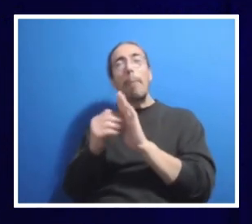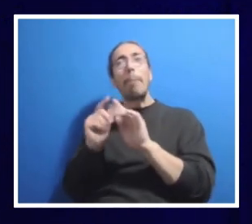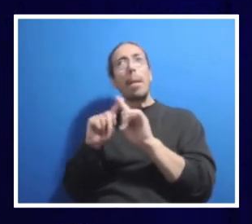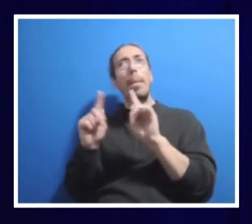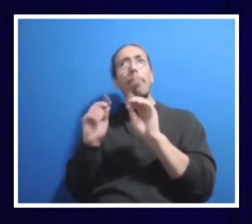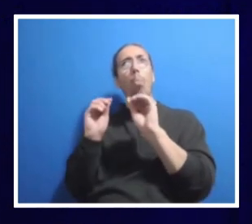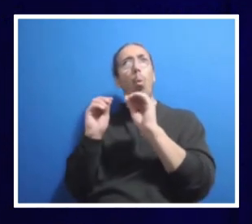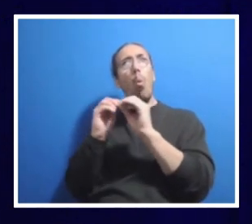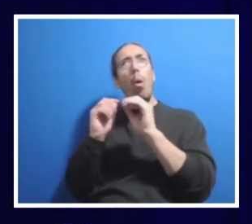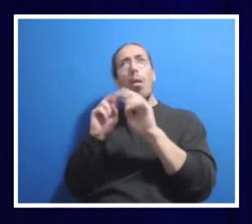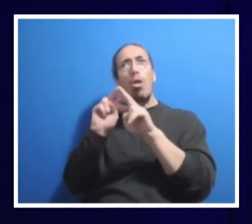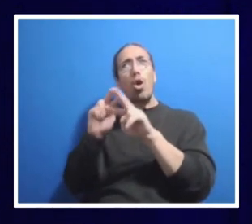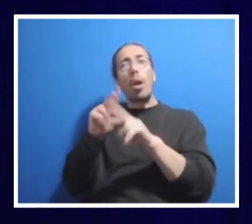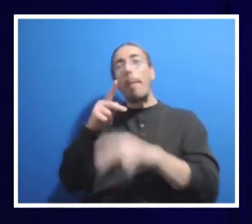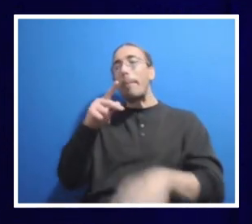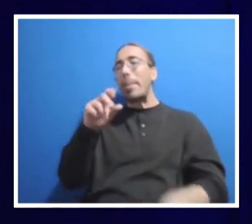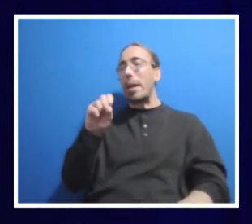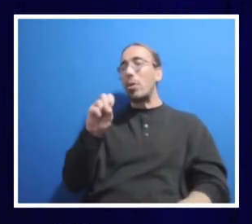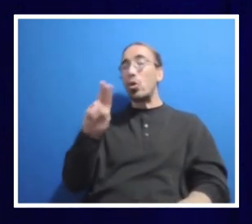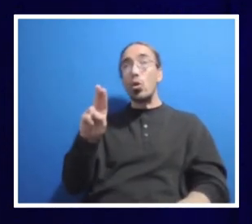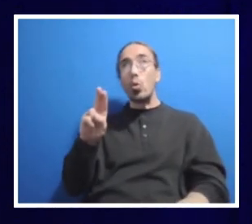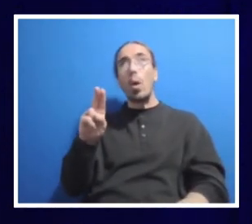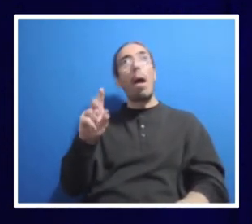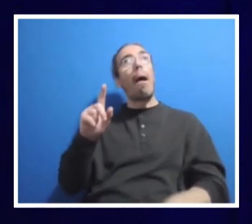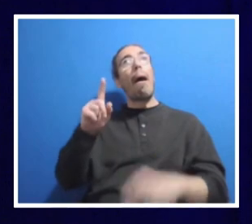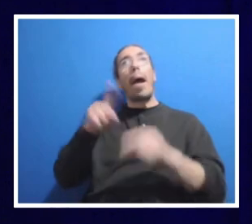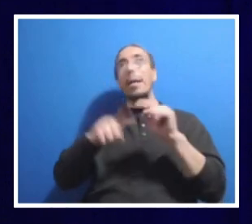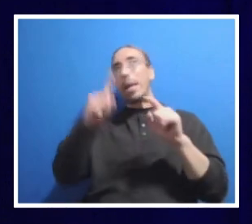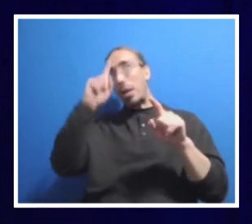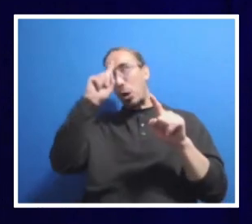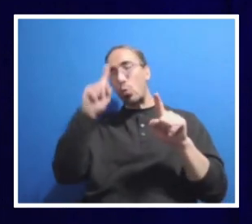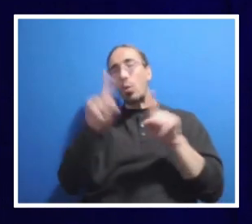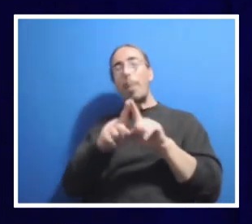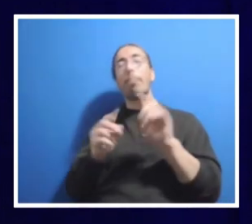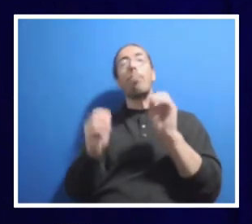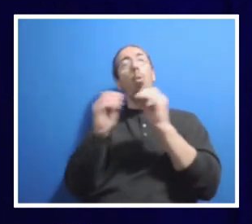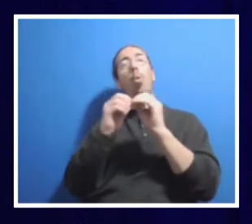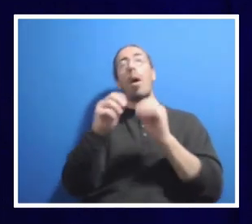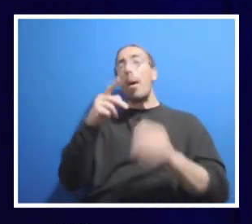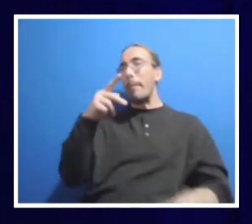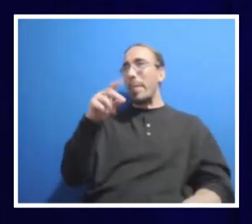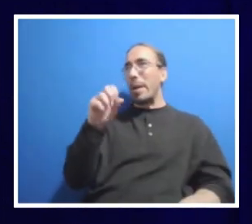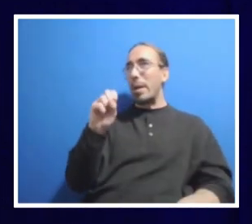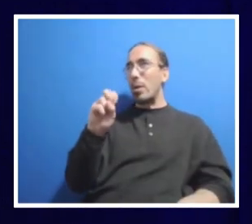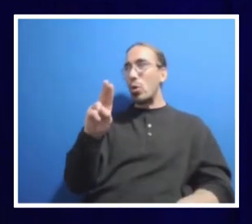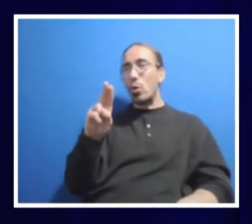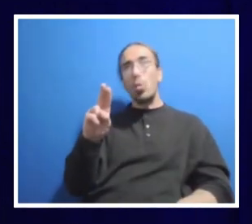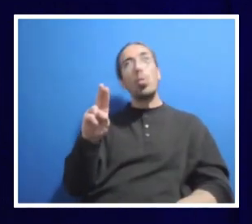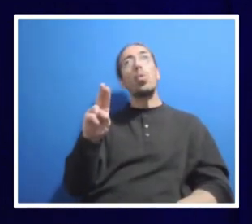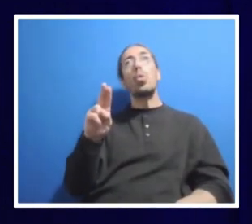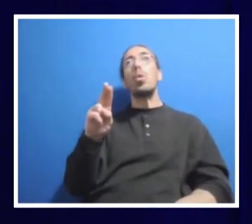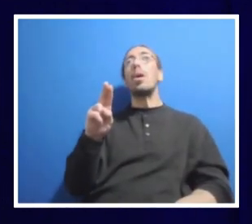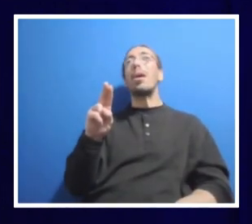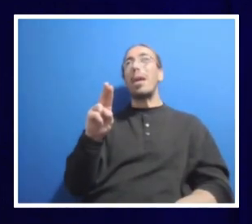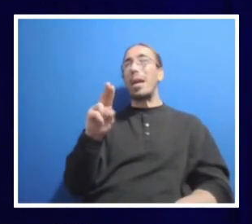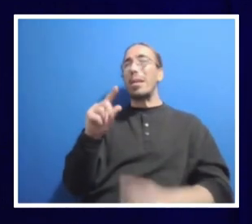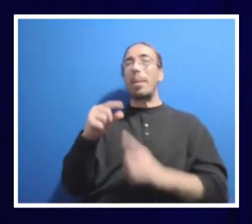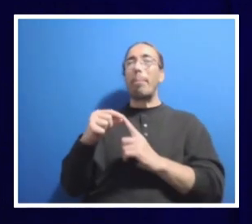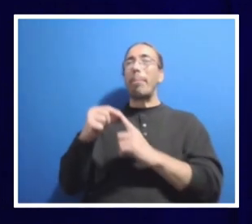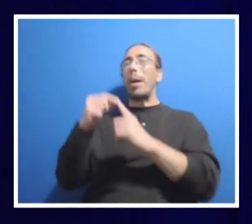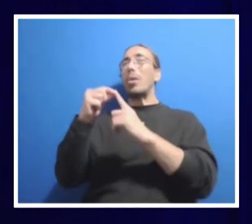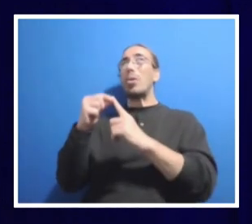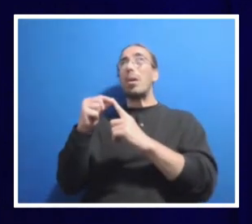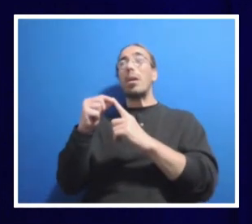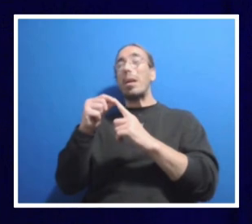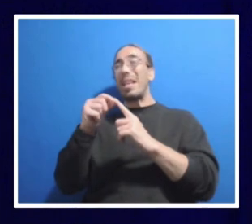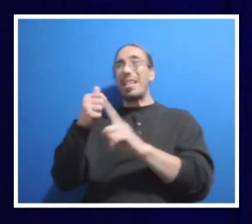I could not agree more. There is no other university like Penn State in this country. And that's what intrigued me. The complexity of